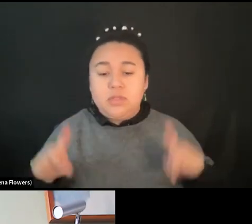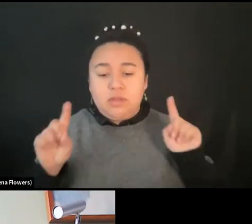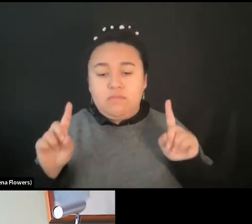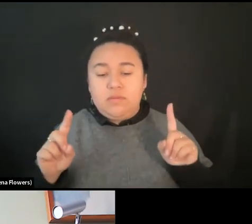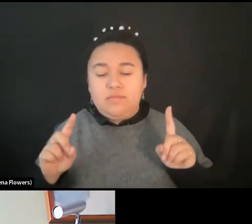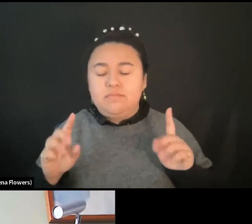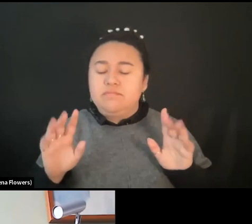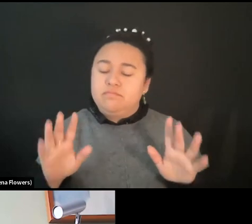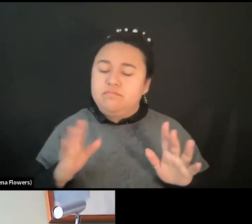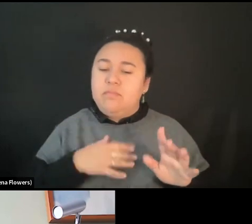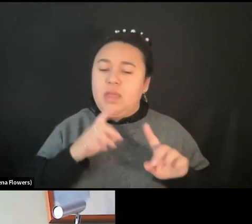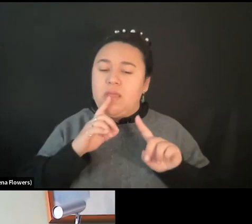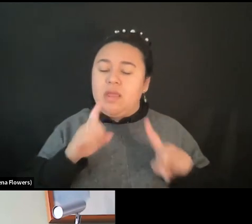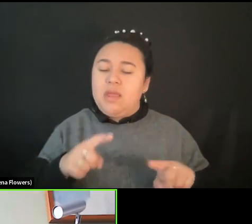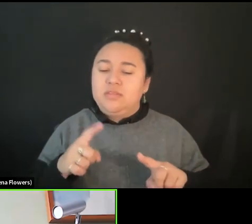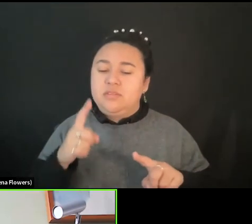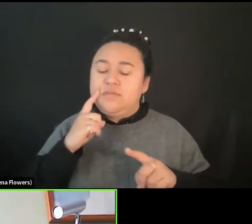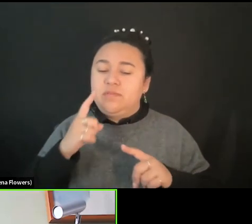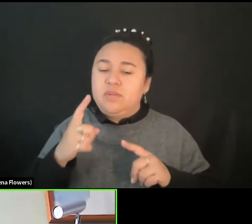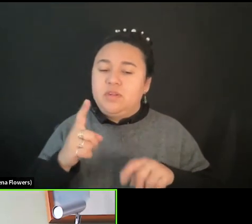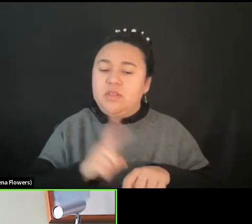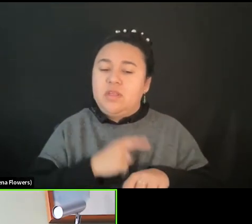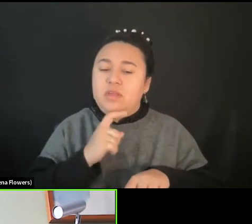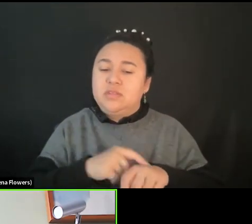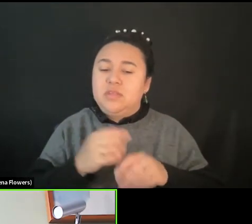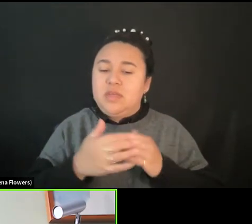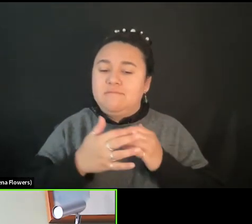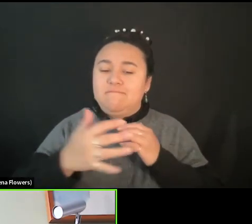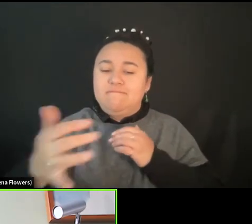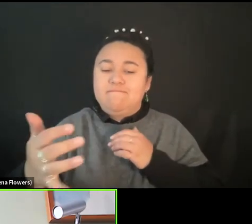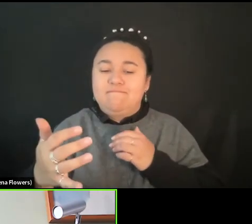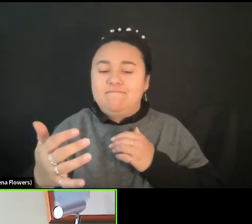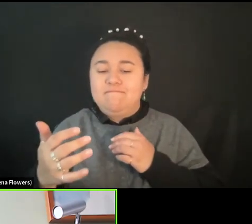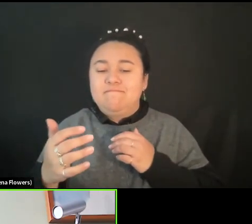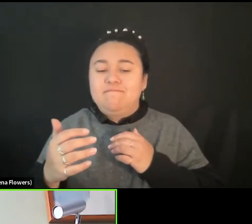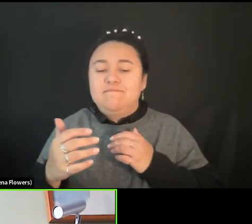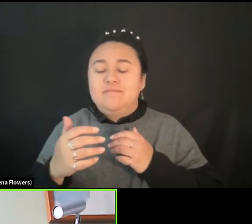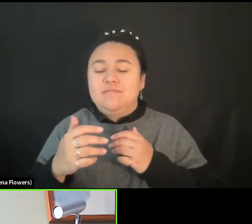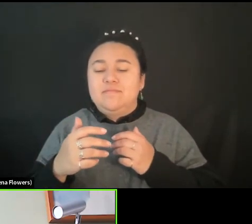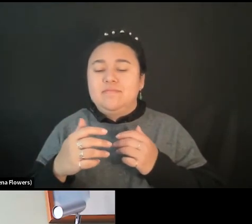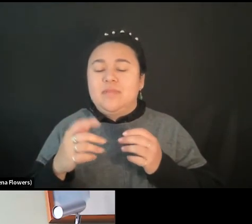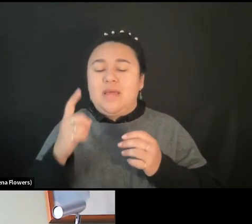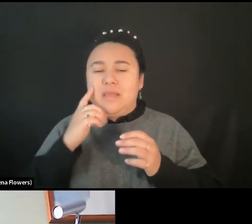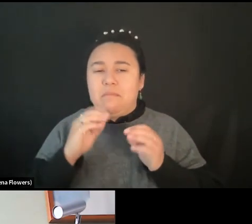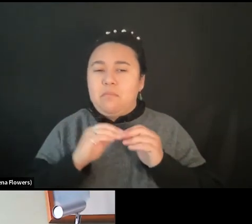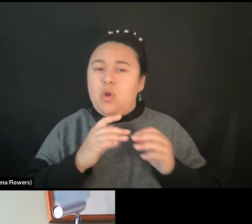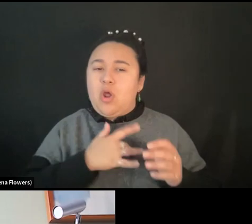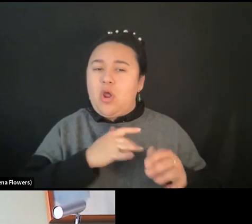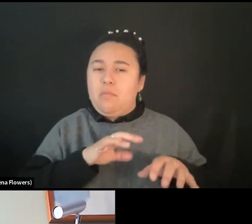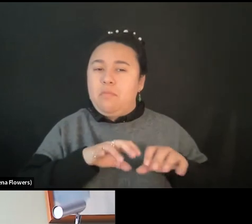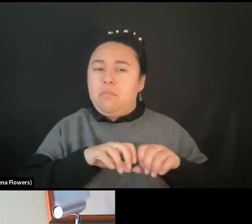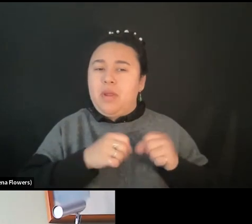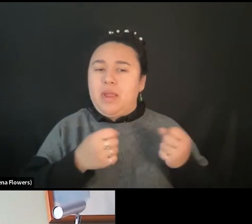long run, my answer would be, yeah, more heartbreaking, I would disagree.